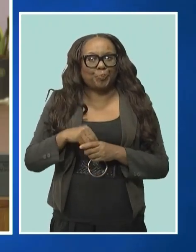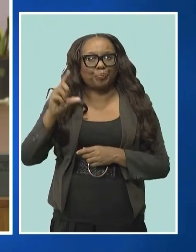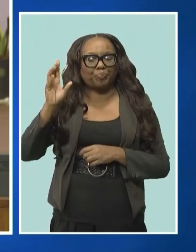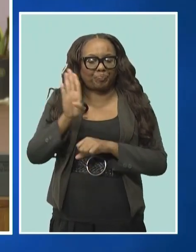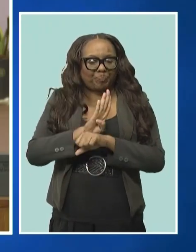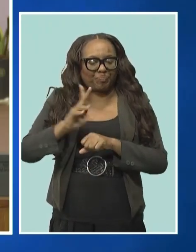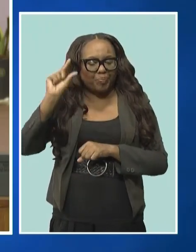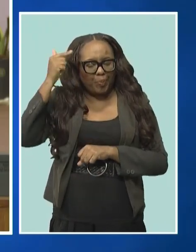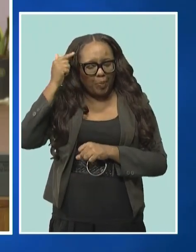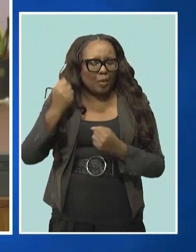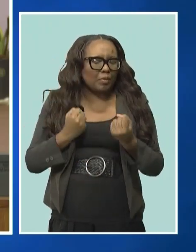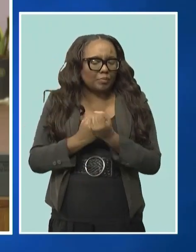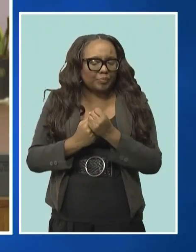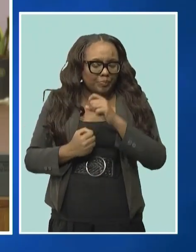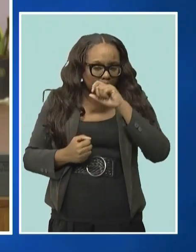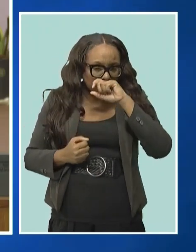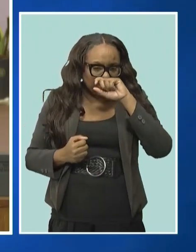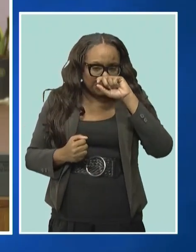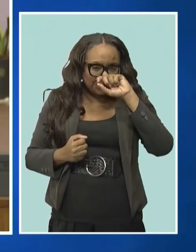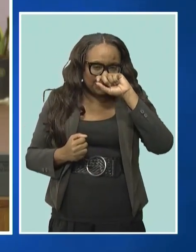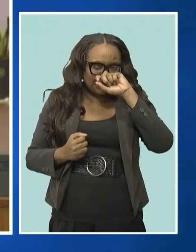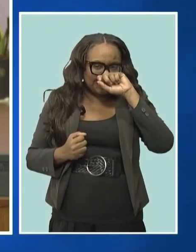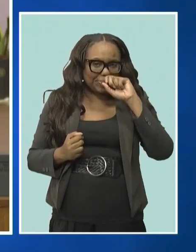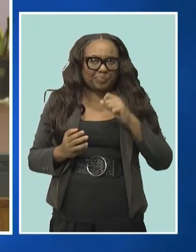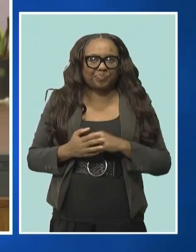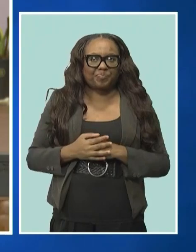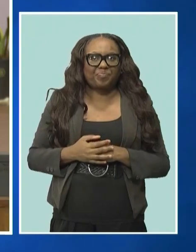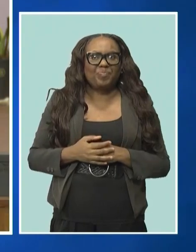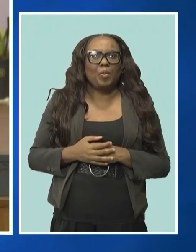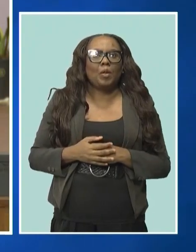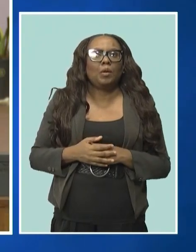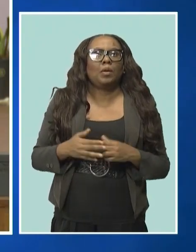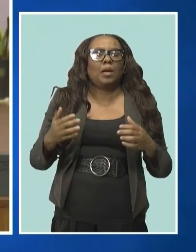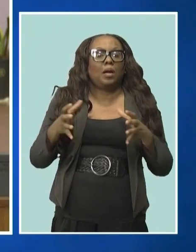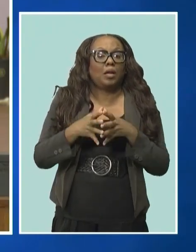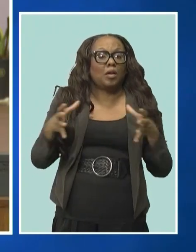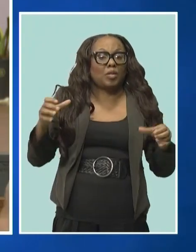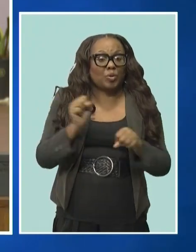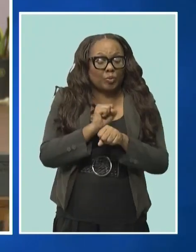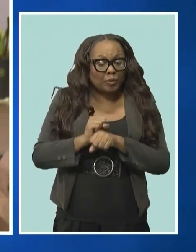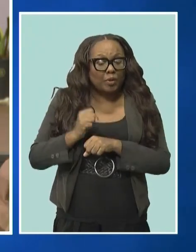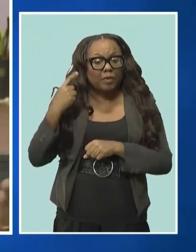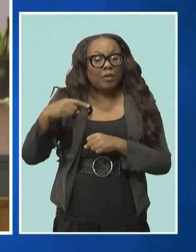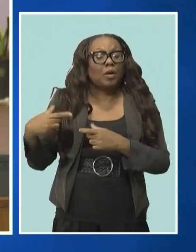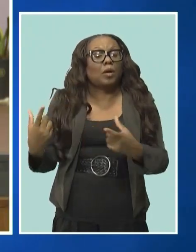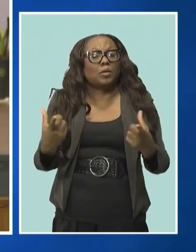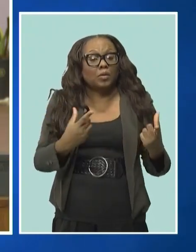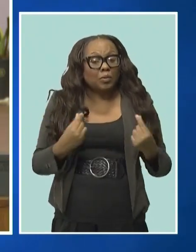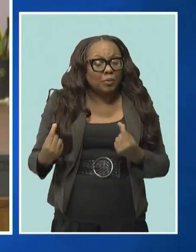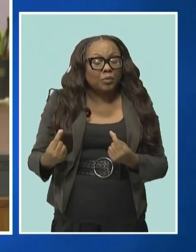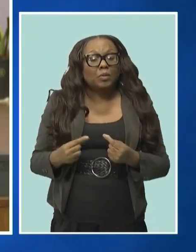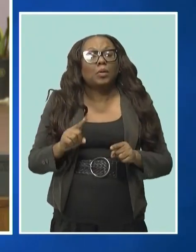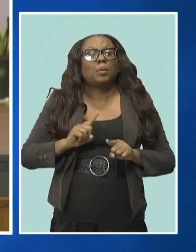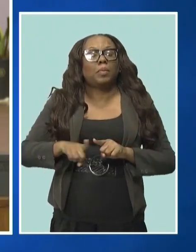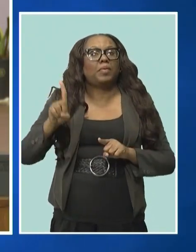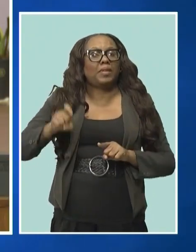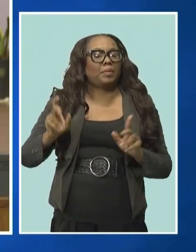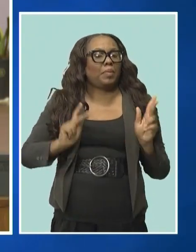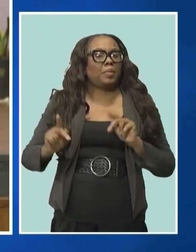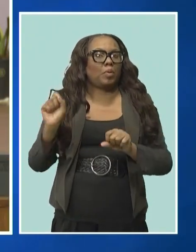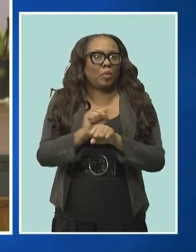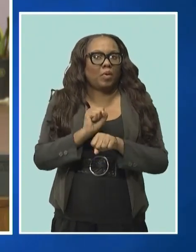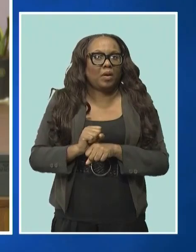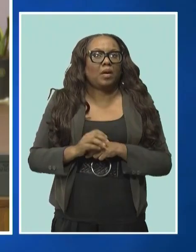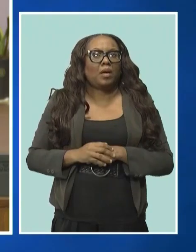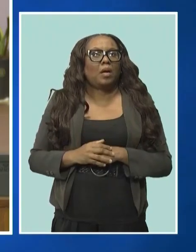is on board. The harvest is plenty. The labors are few. Please join us. Let me connect you with the labors of at-risk